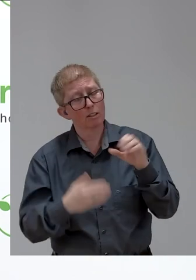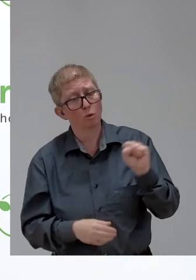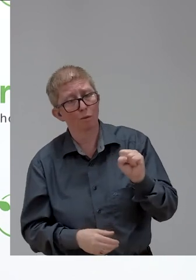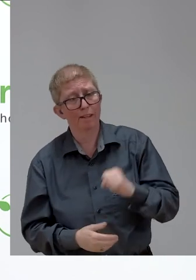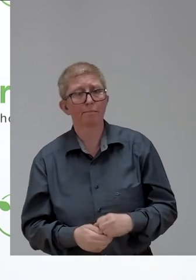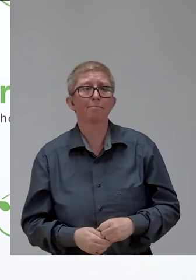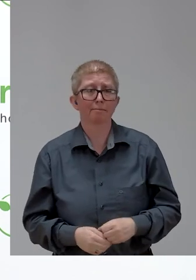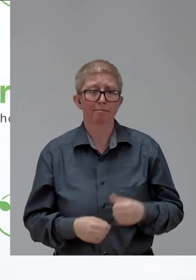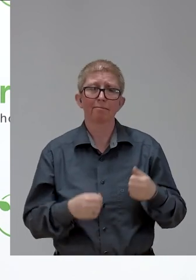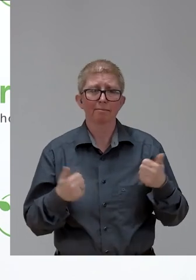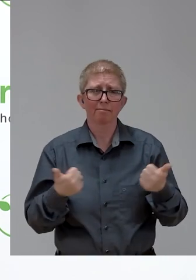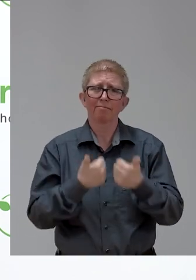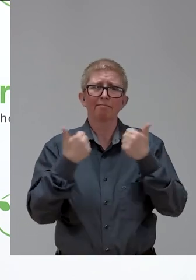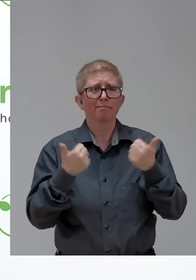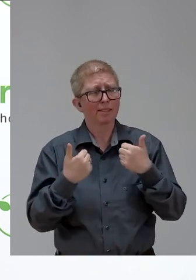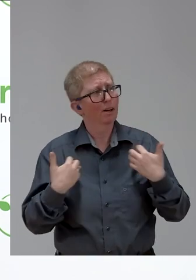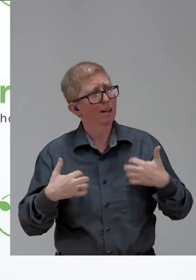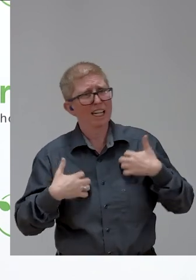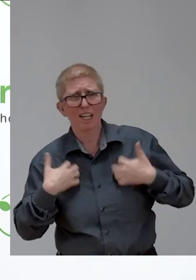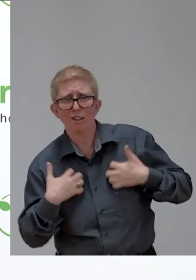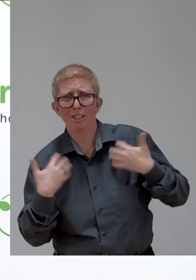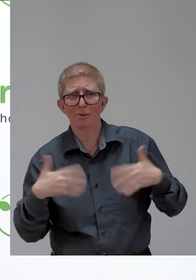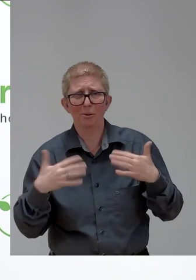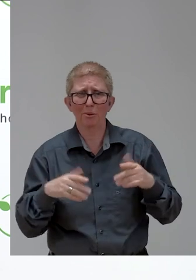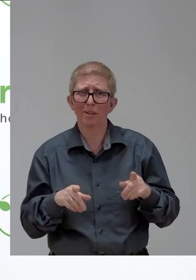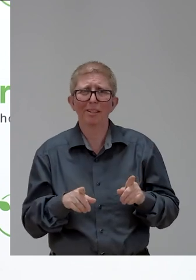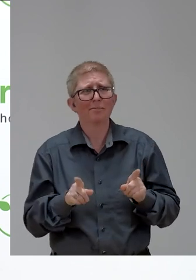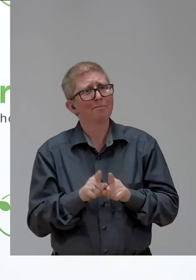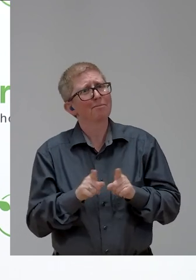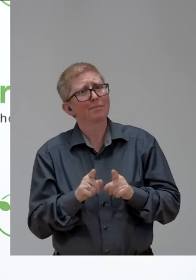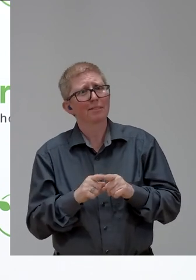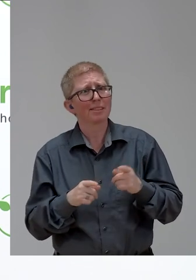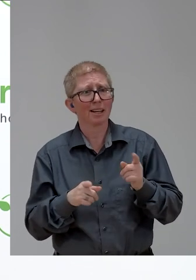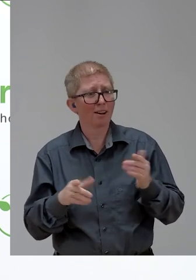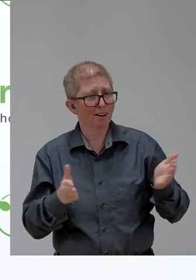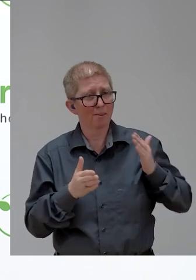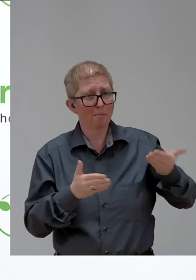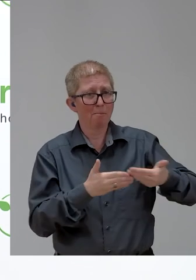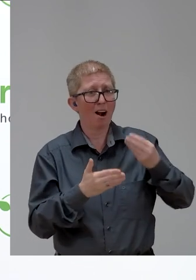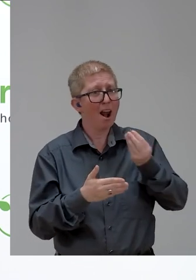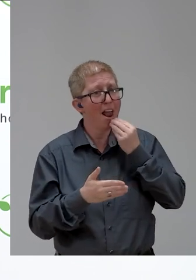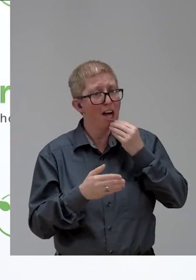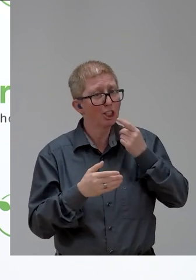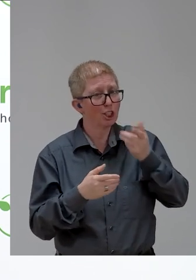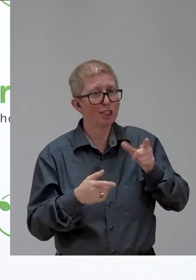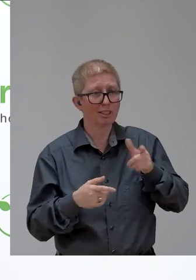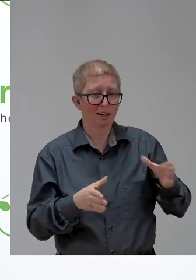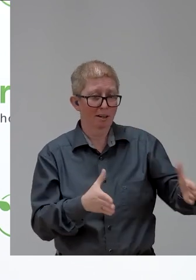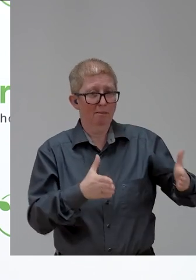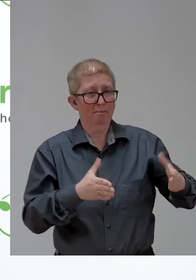It's, it's, it's, almost everything is only an appetizer. It's maybe something like the greeting from the kitchen, but still we have to close this, uh, because of the